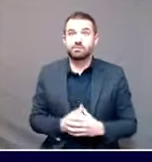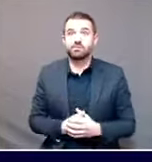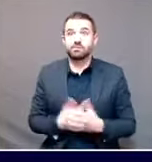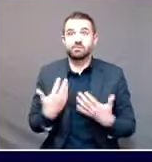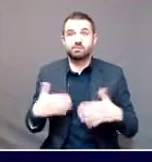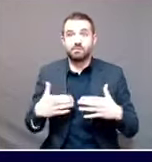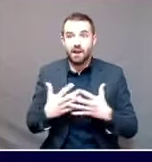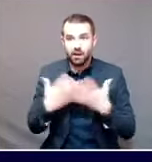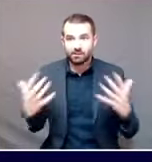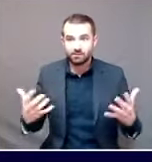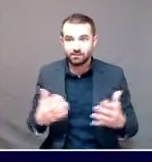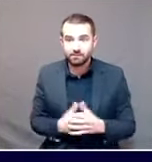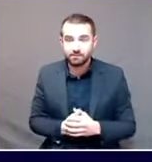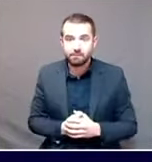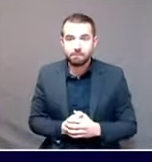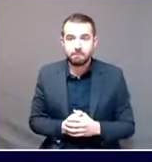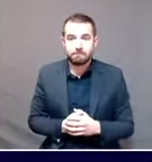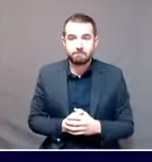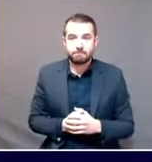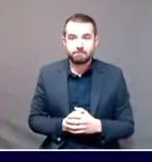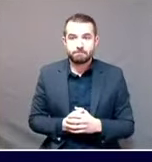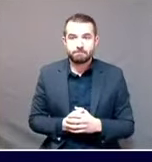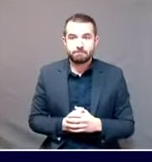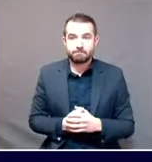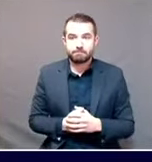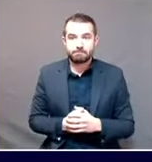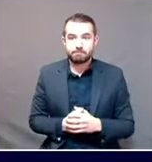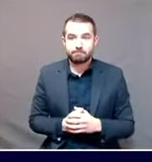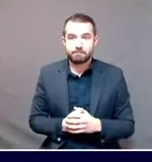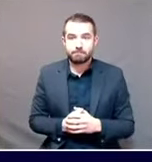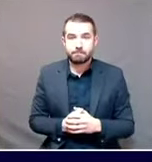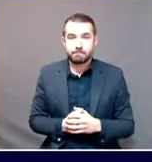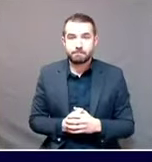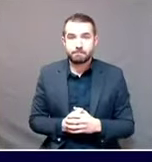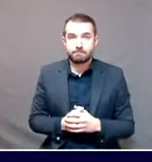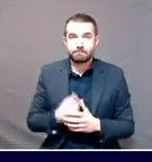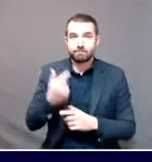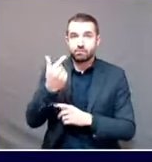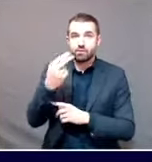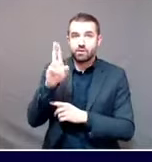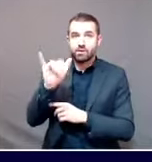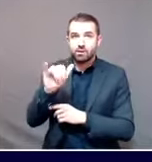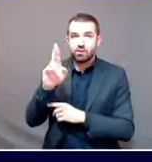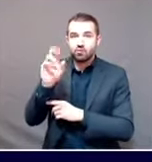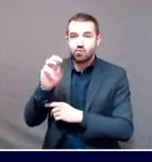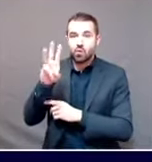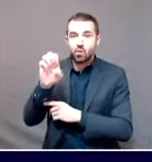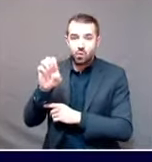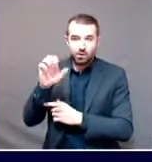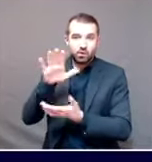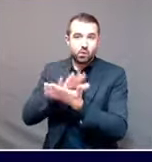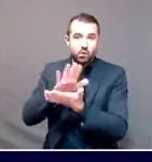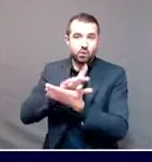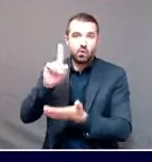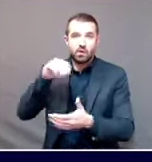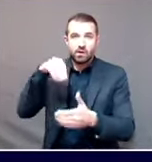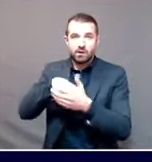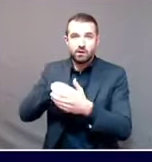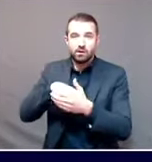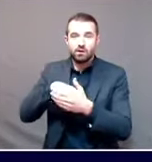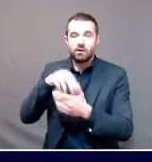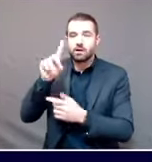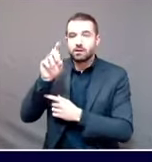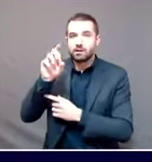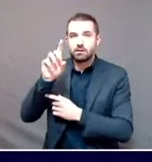And finally, we have reopened an investigation into the Guy Rowe School in Norway. Where we had